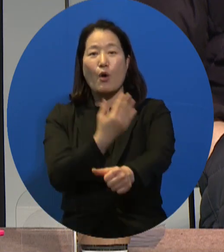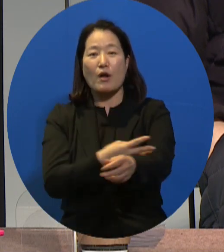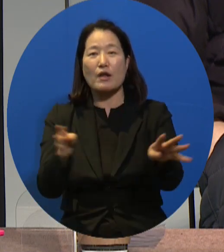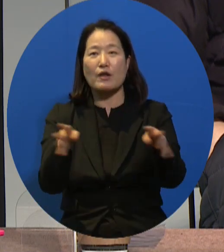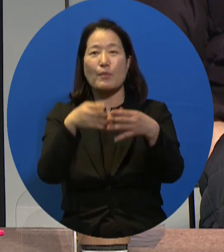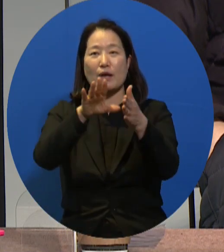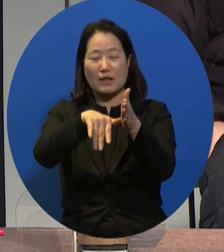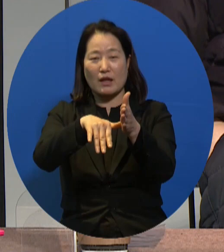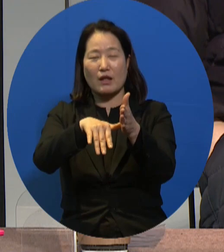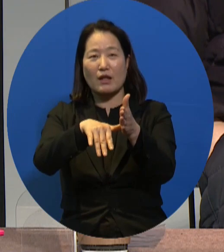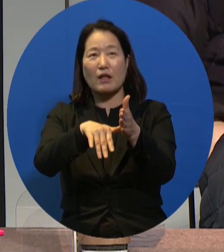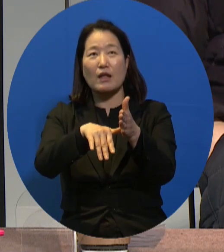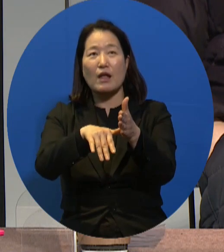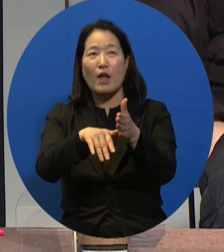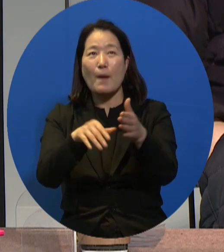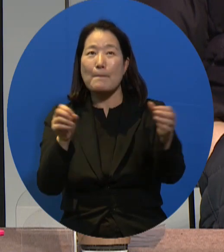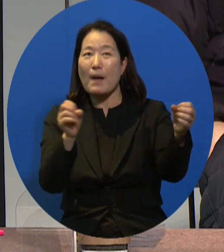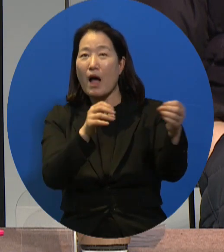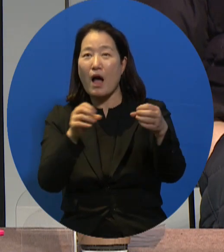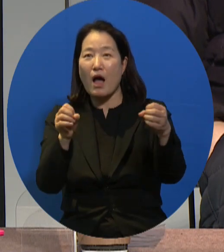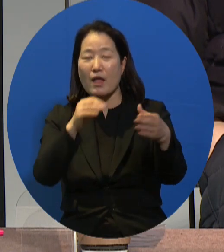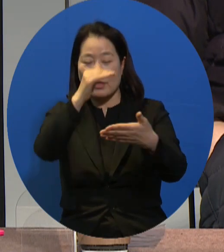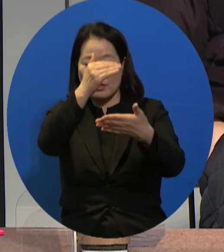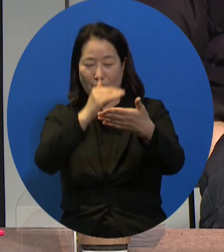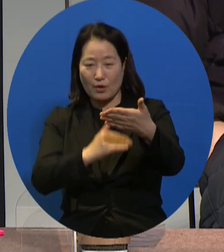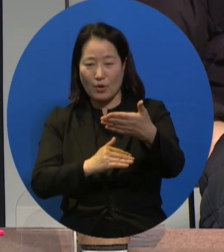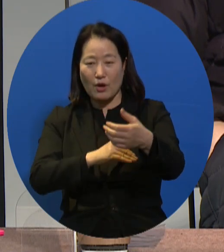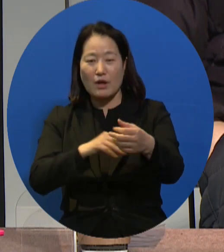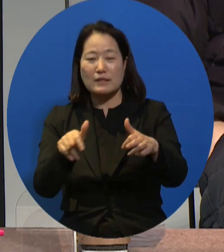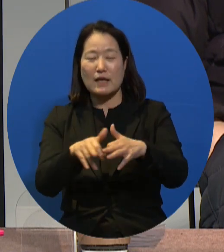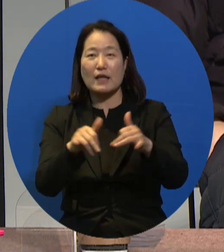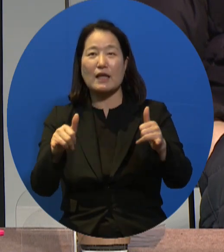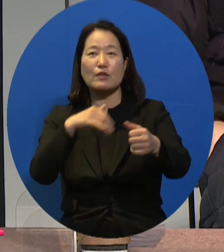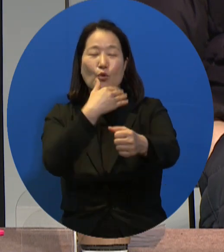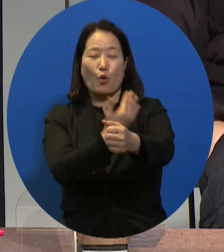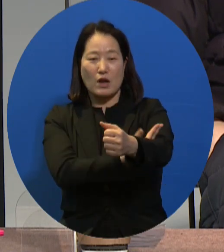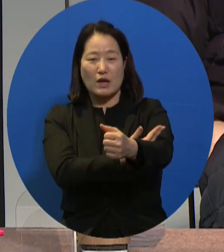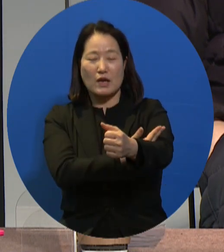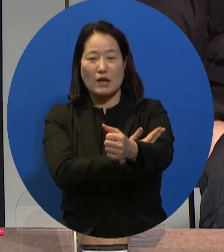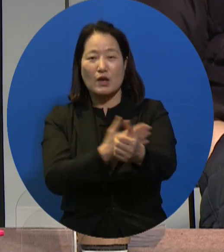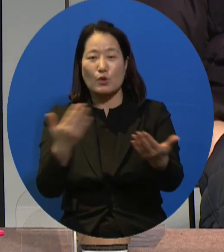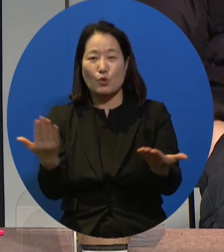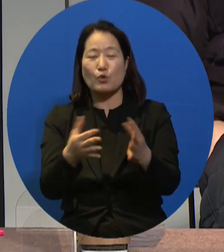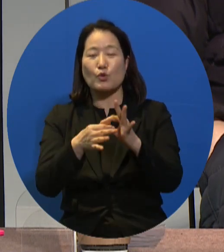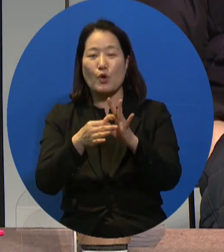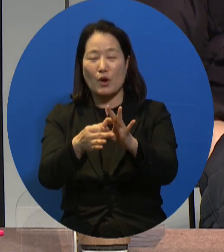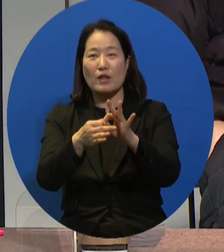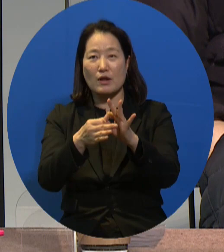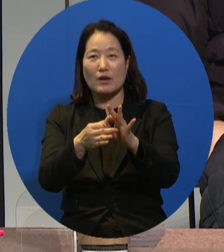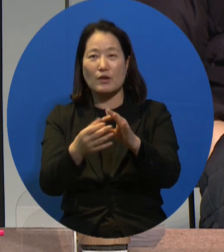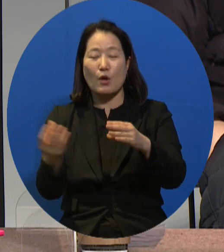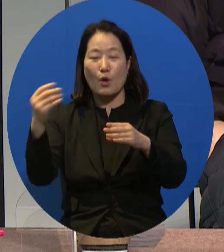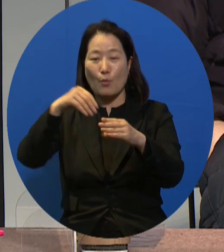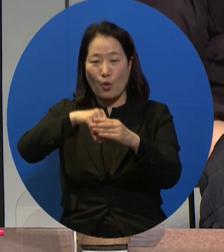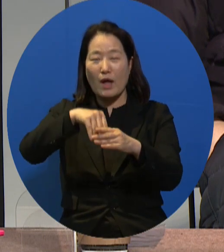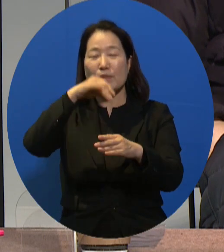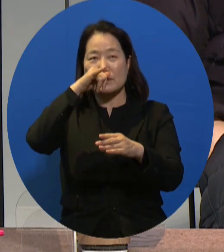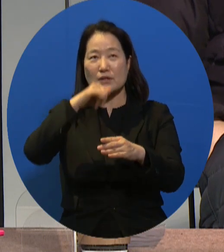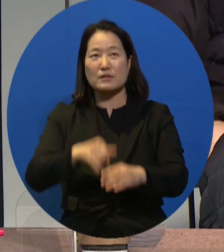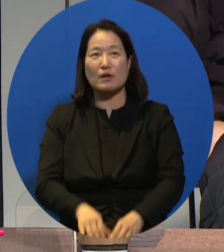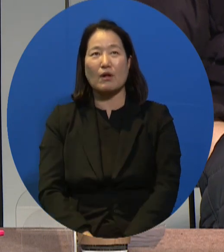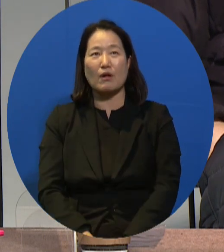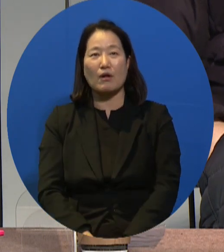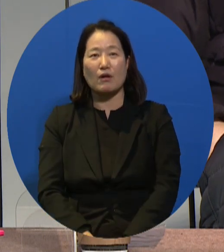But the Convention on the Rights of Persons with Disabilities, especially the rights related to